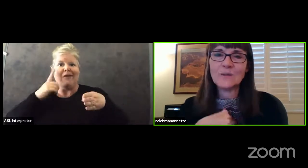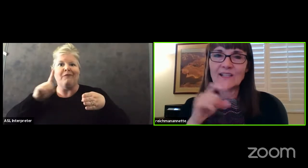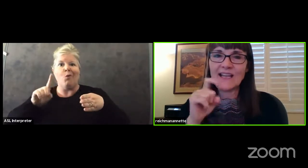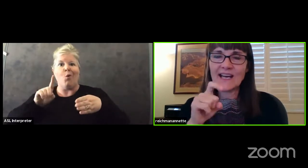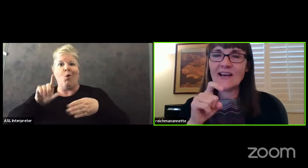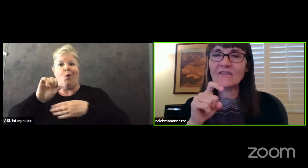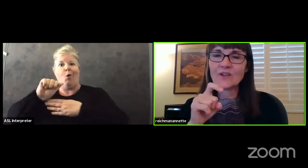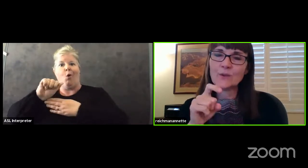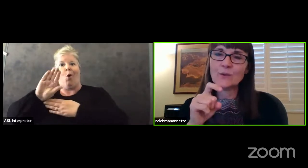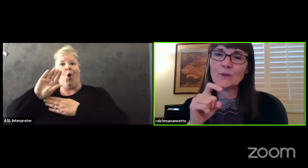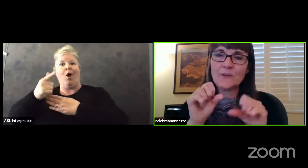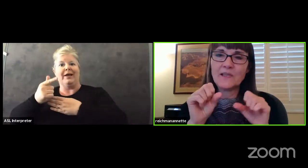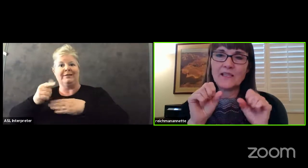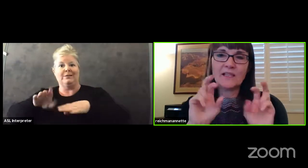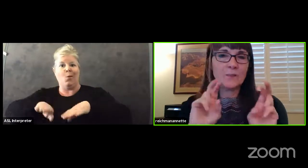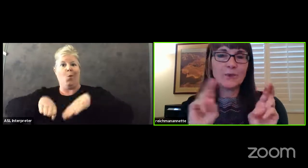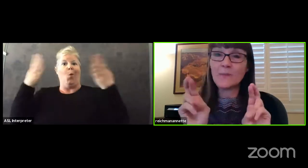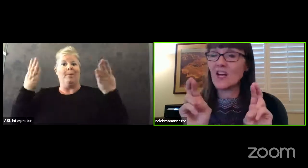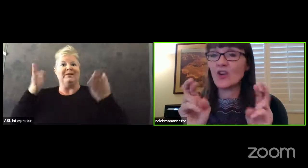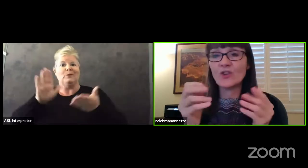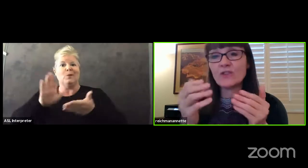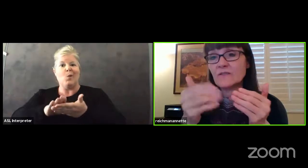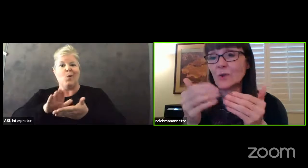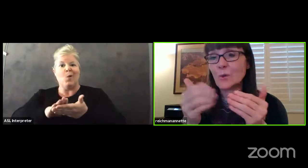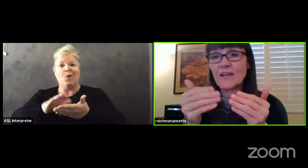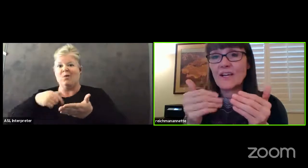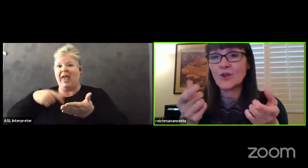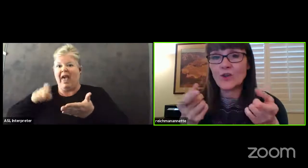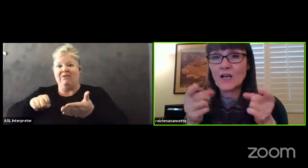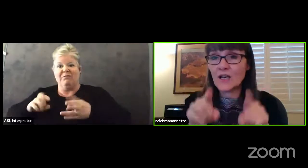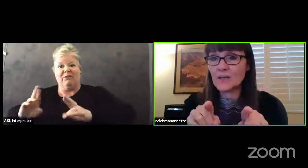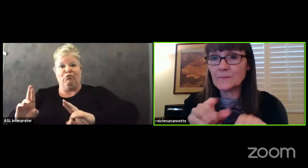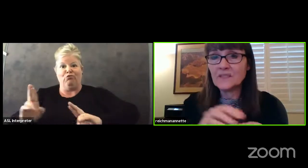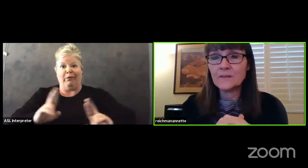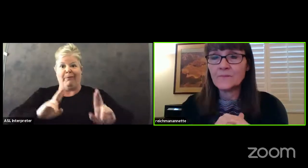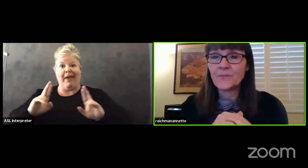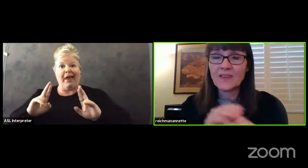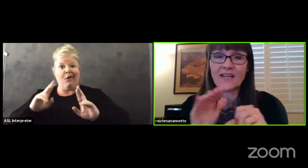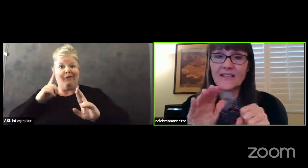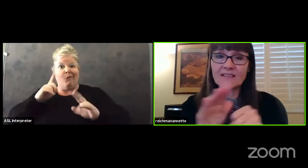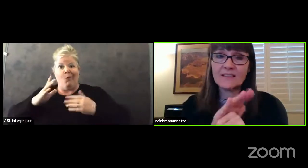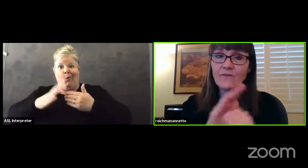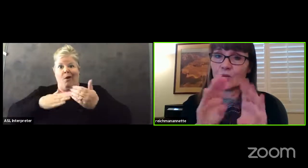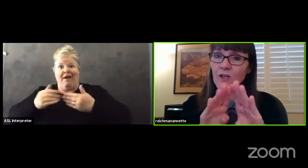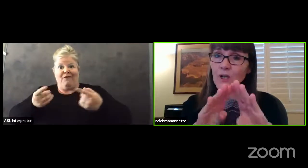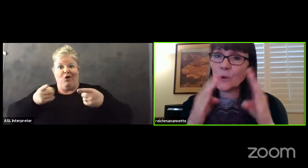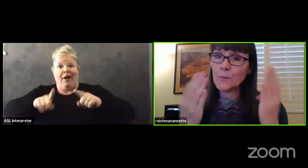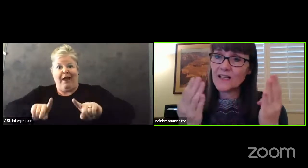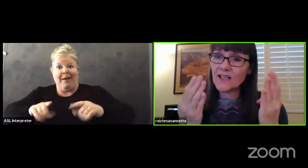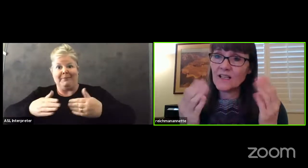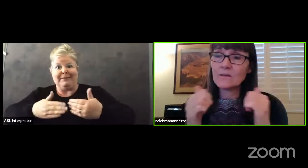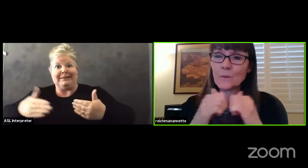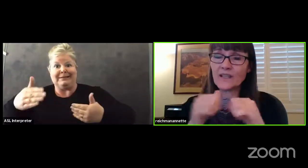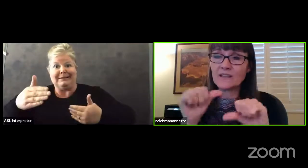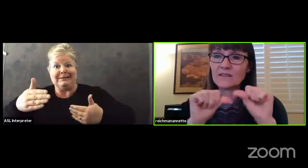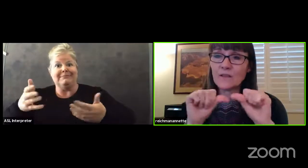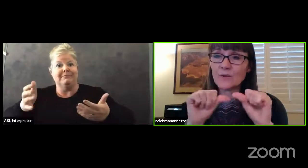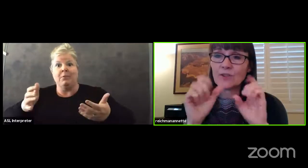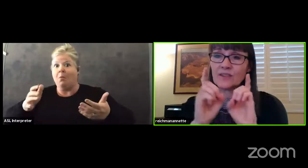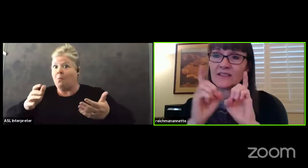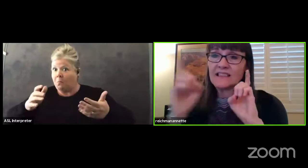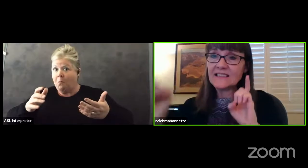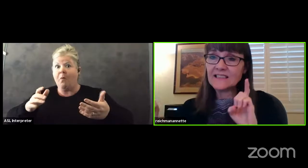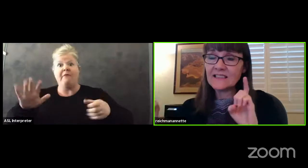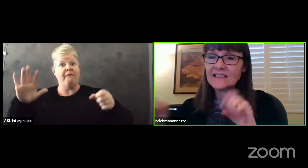we have to be prepared for whatever comes that is the full opening with